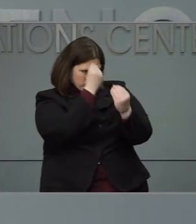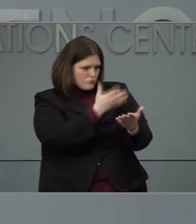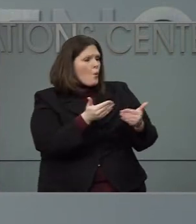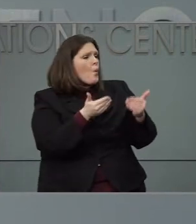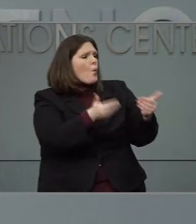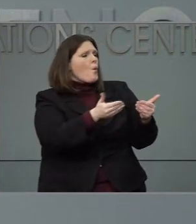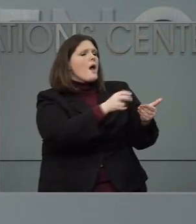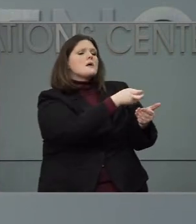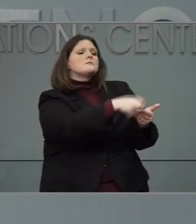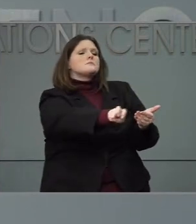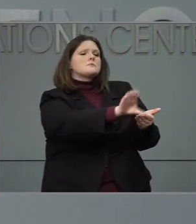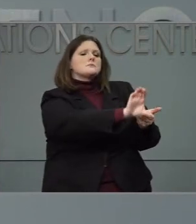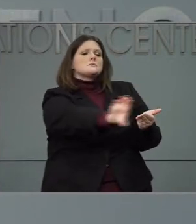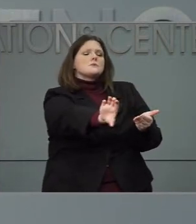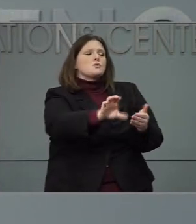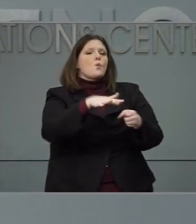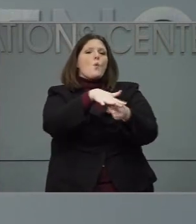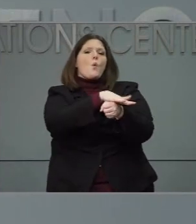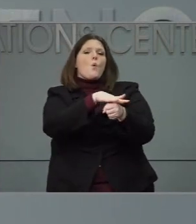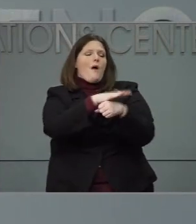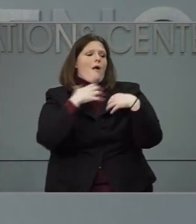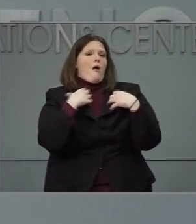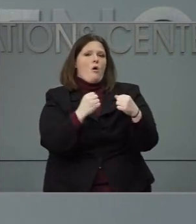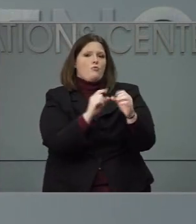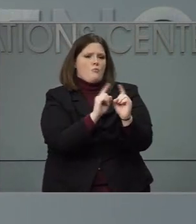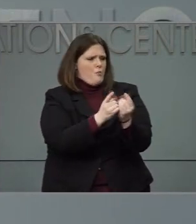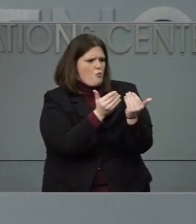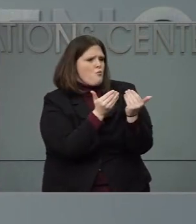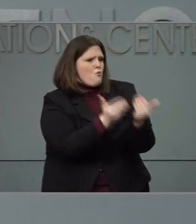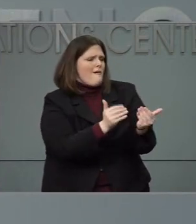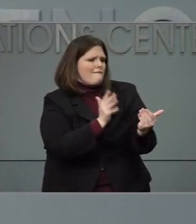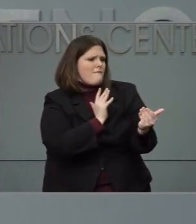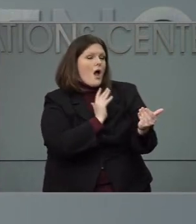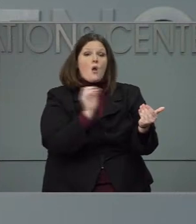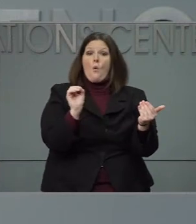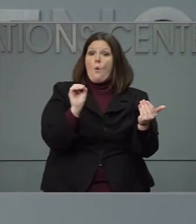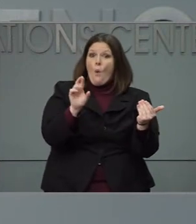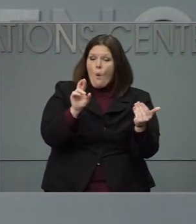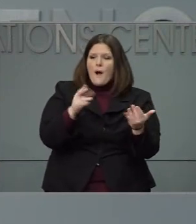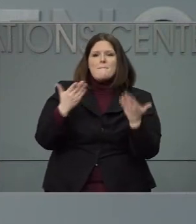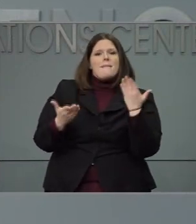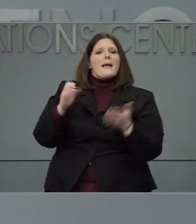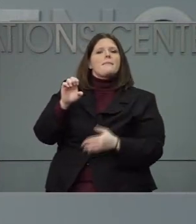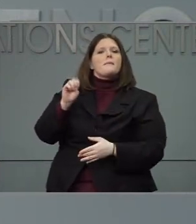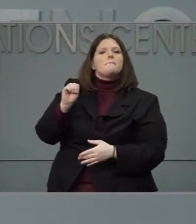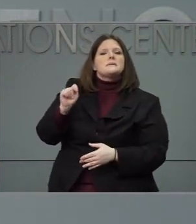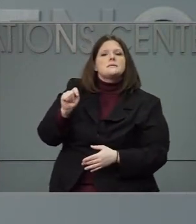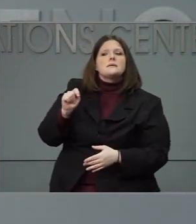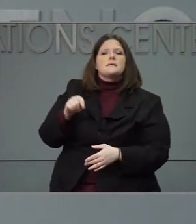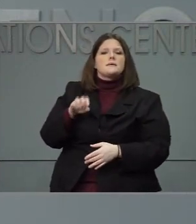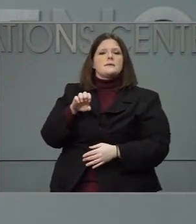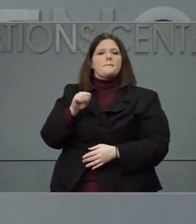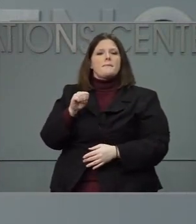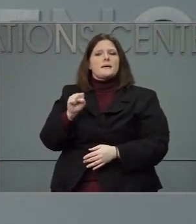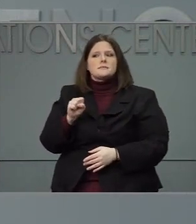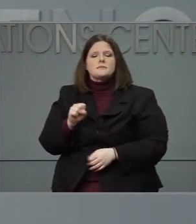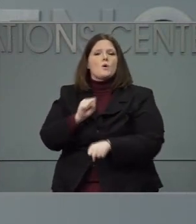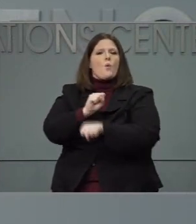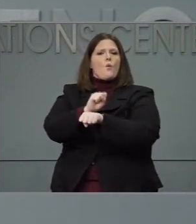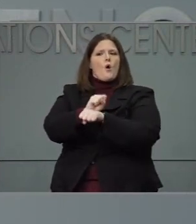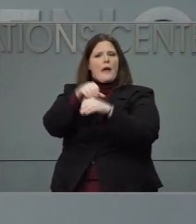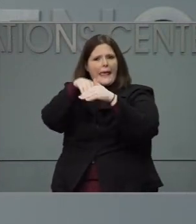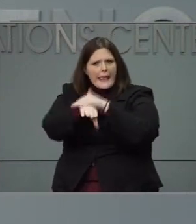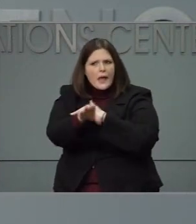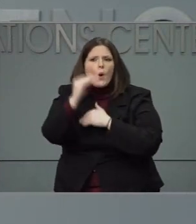department or have taken on some of the, as I said, outpatient providers, whether it's EMT or EMS workers, home health workers, or